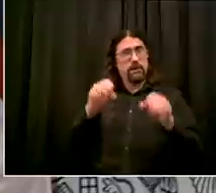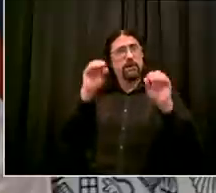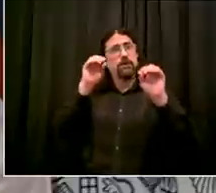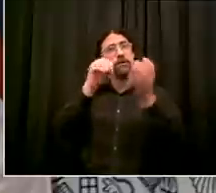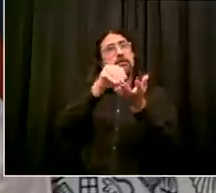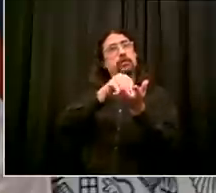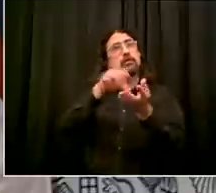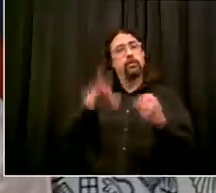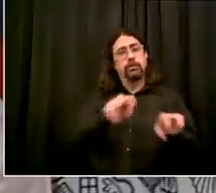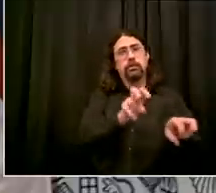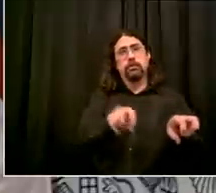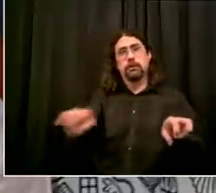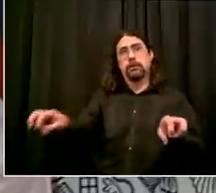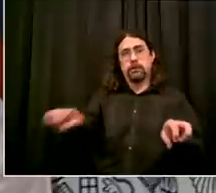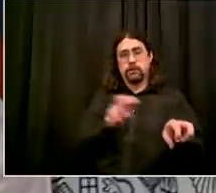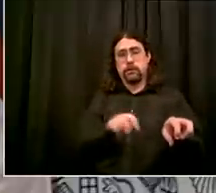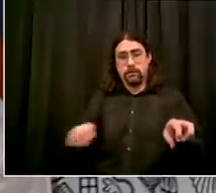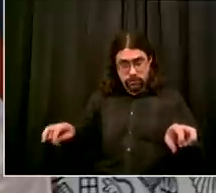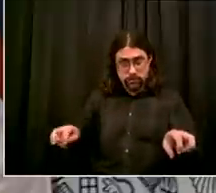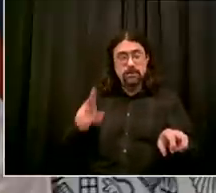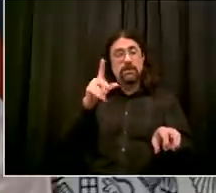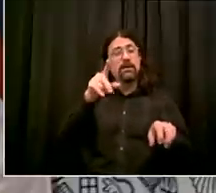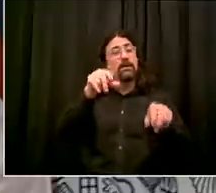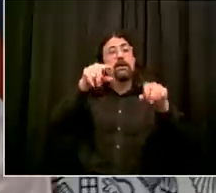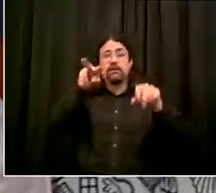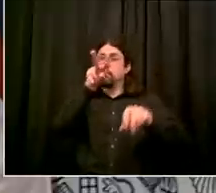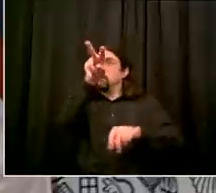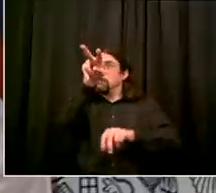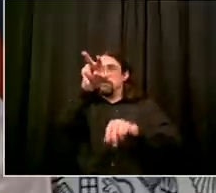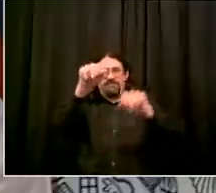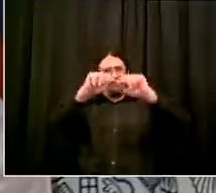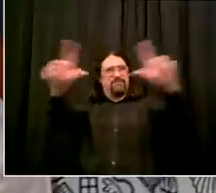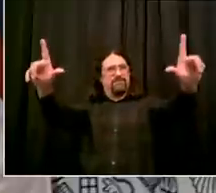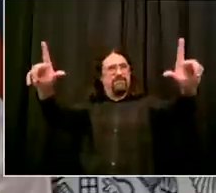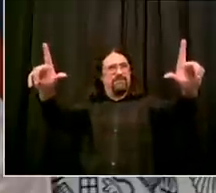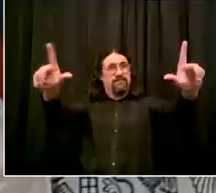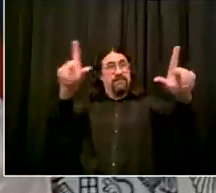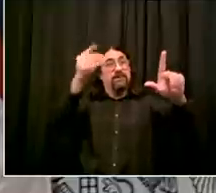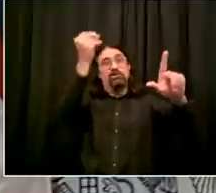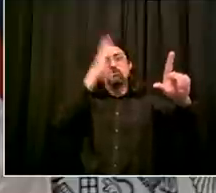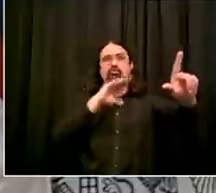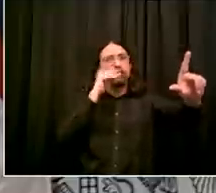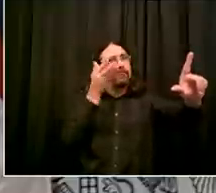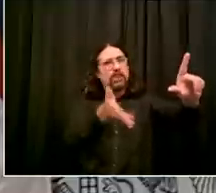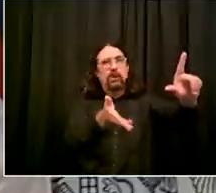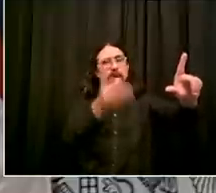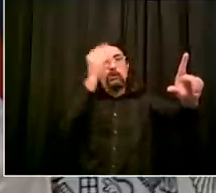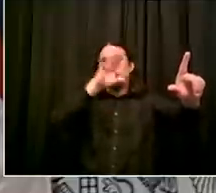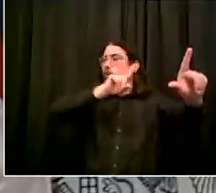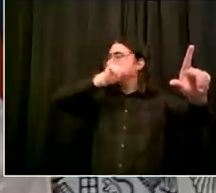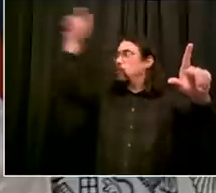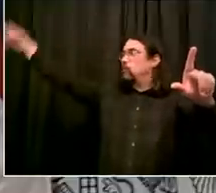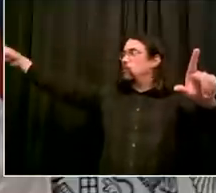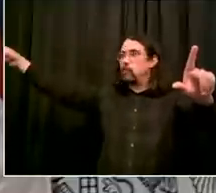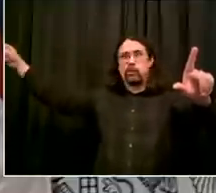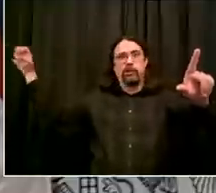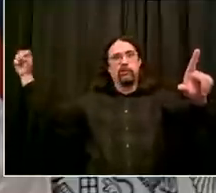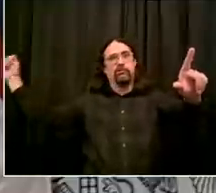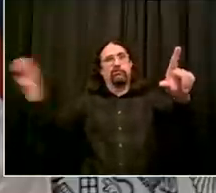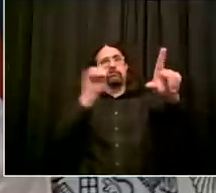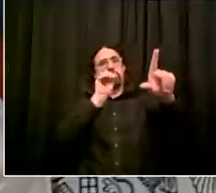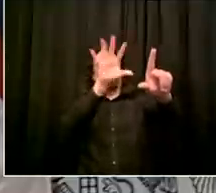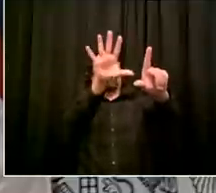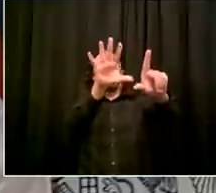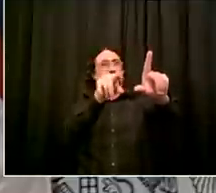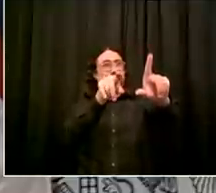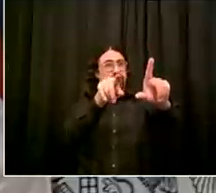you our kids are going to go in the classrooms staffed by adults ready to teach them in person